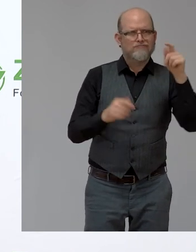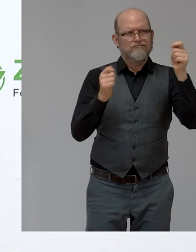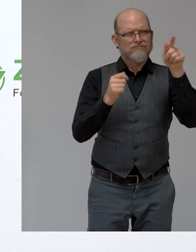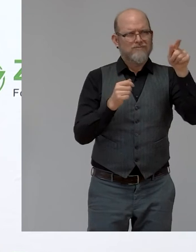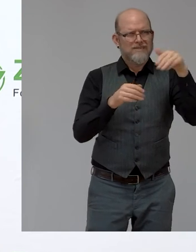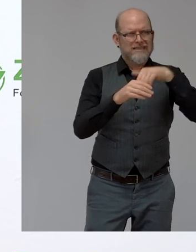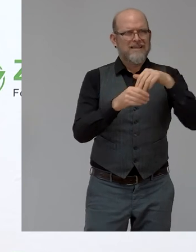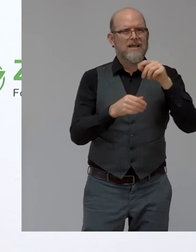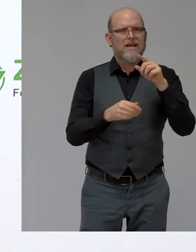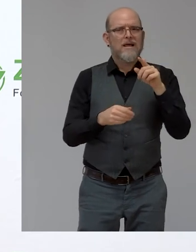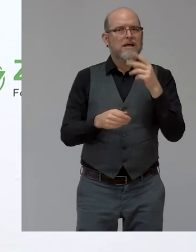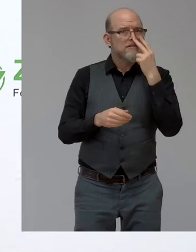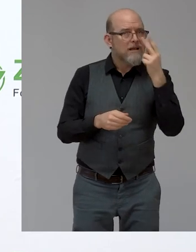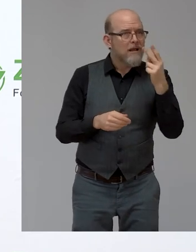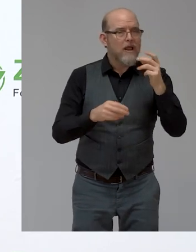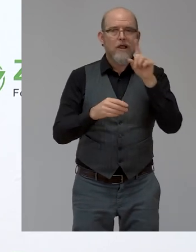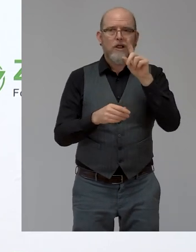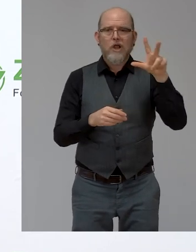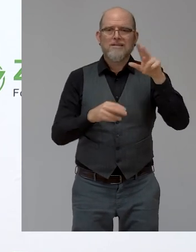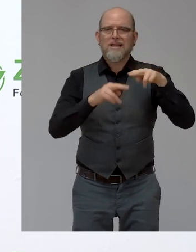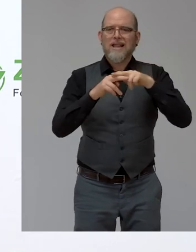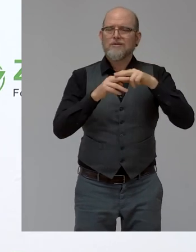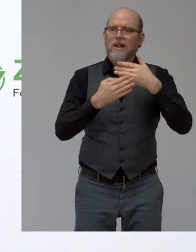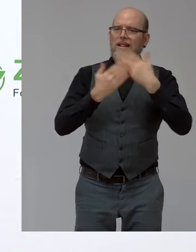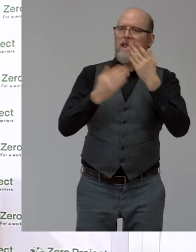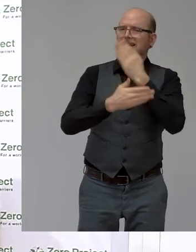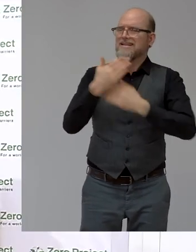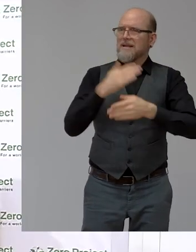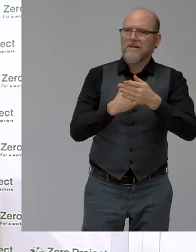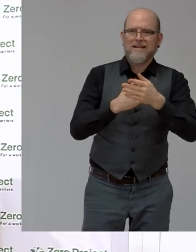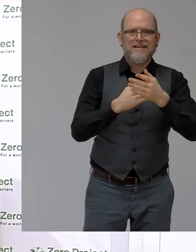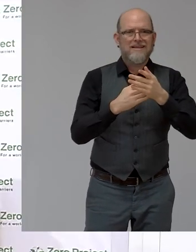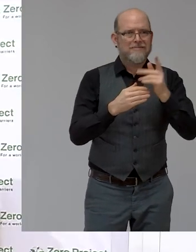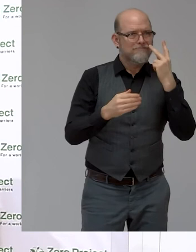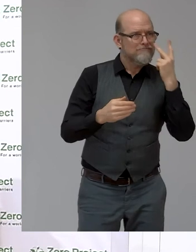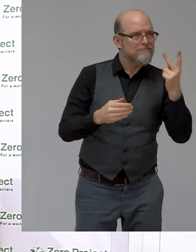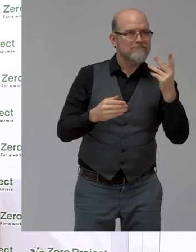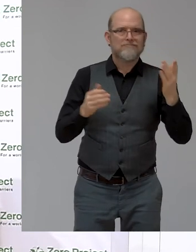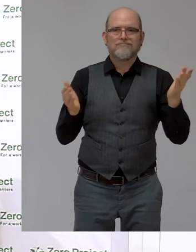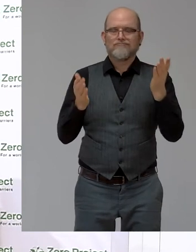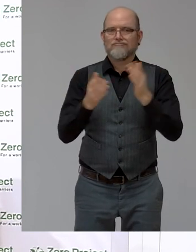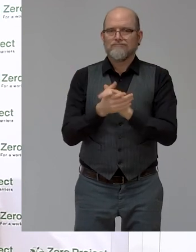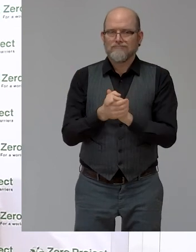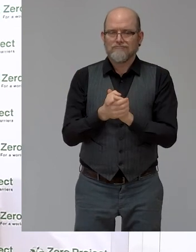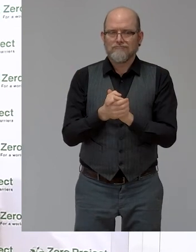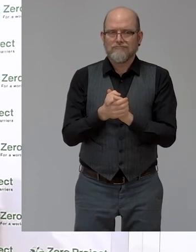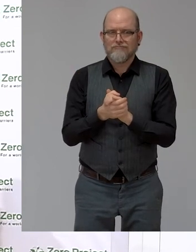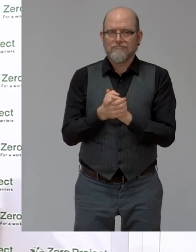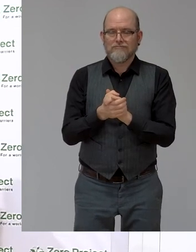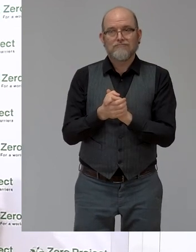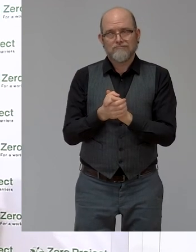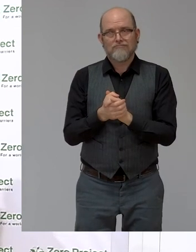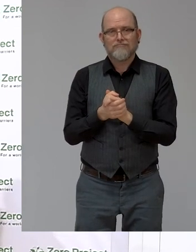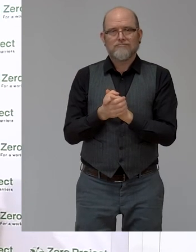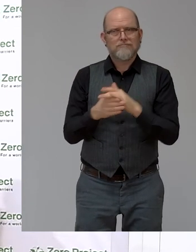that we have selected. Yeah, and this will take us now right after this conference into the next phase. we start